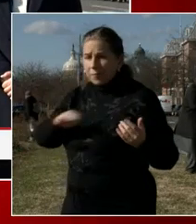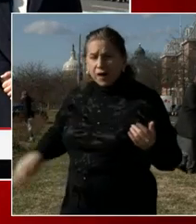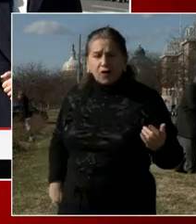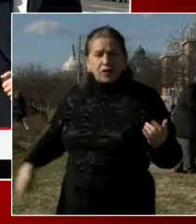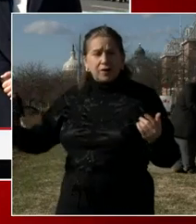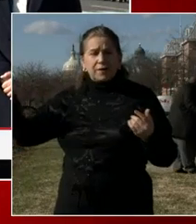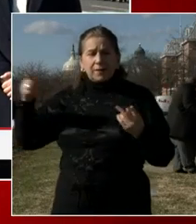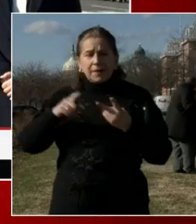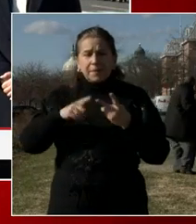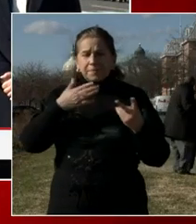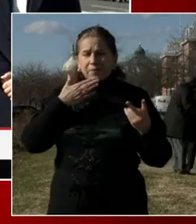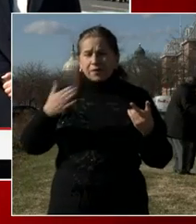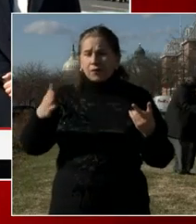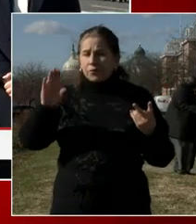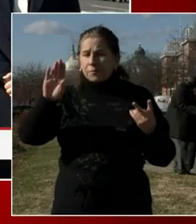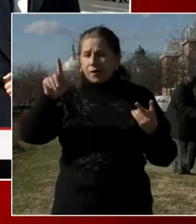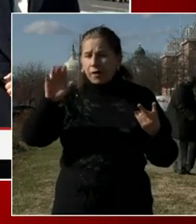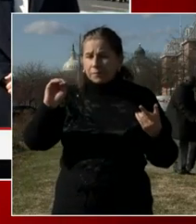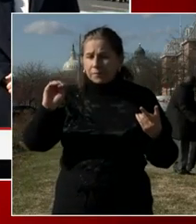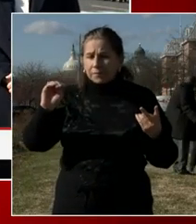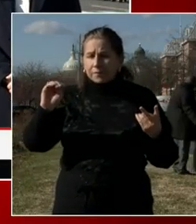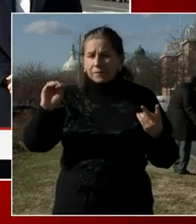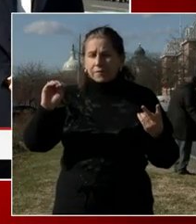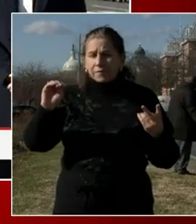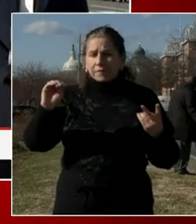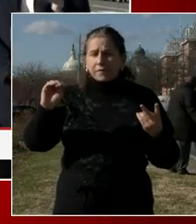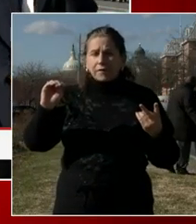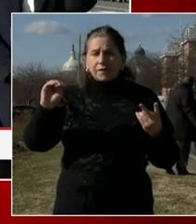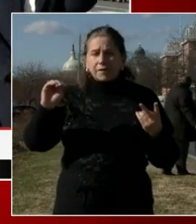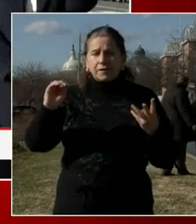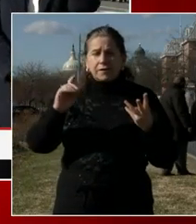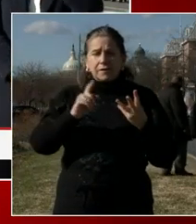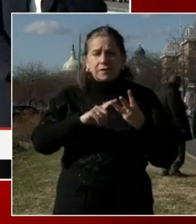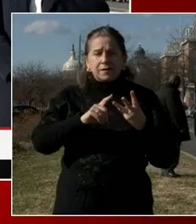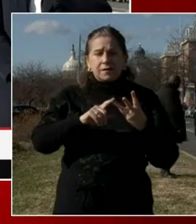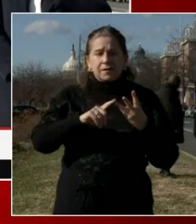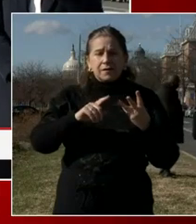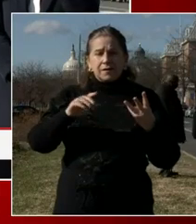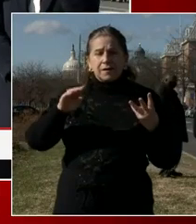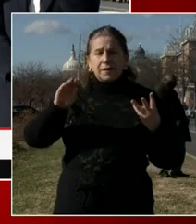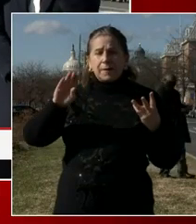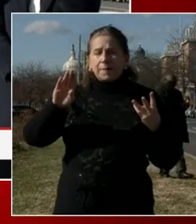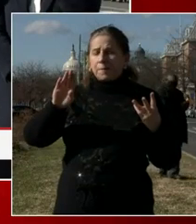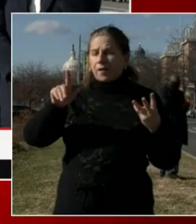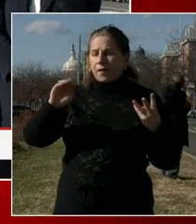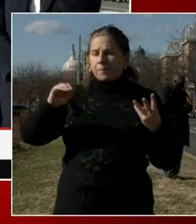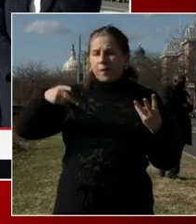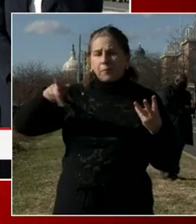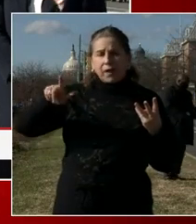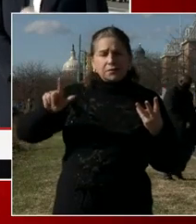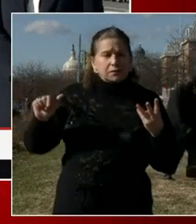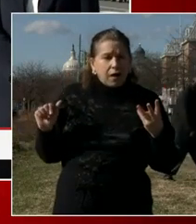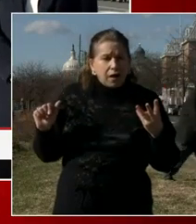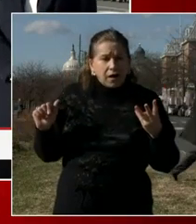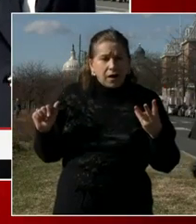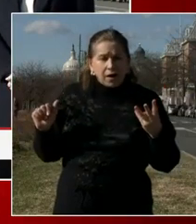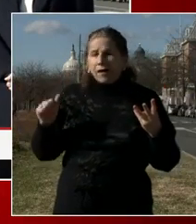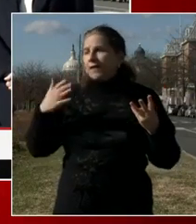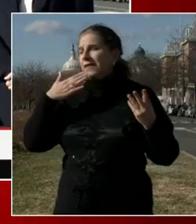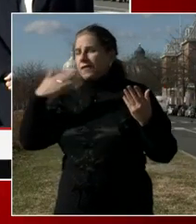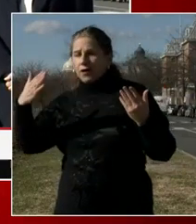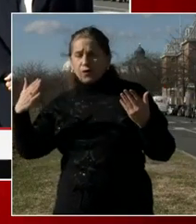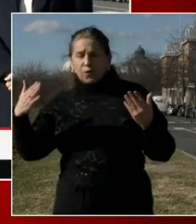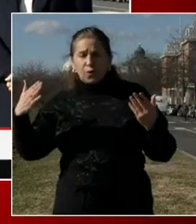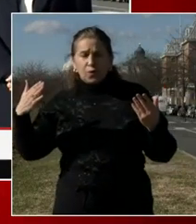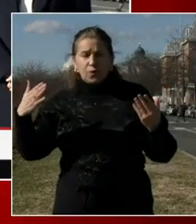other things that are tied to our city. Washington is a great destination. Economic development tied to tourism is extremely